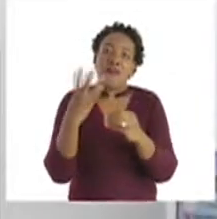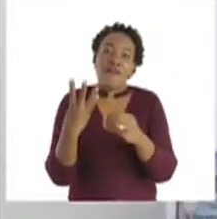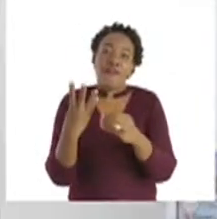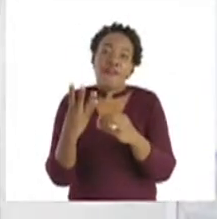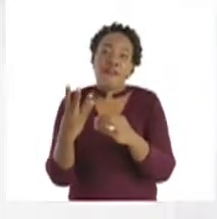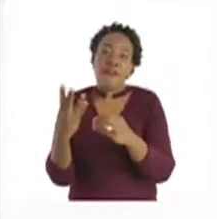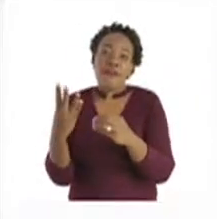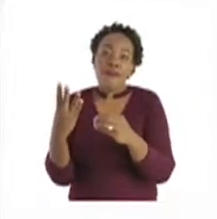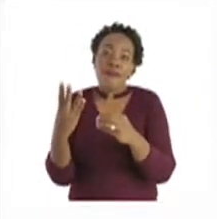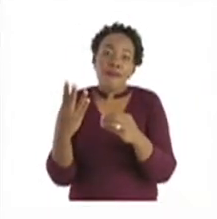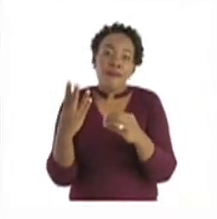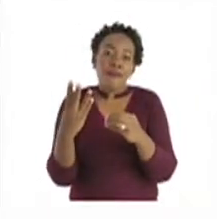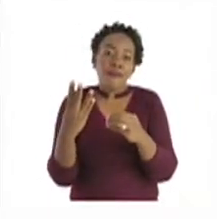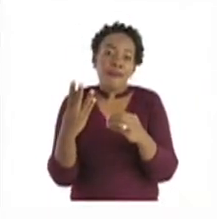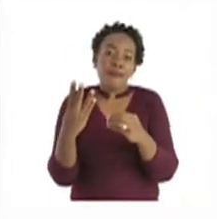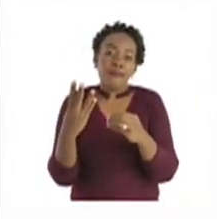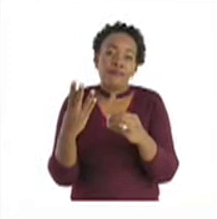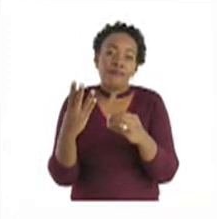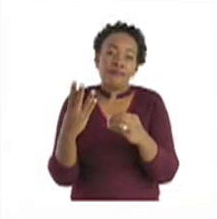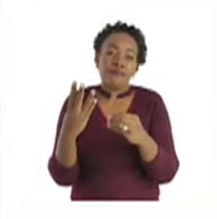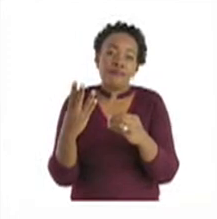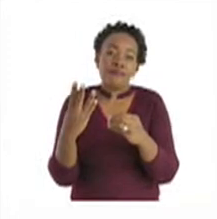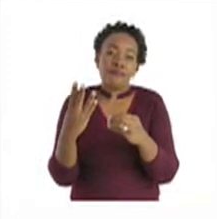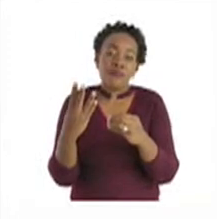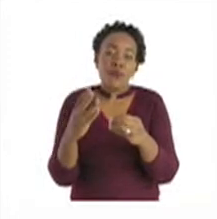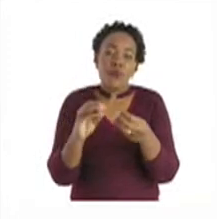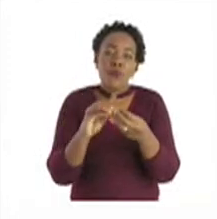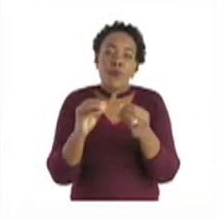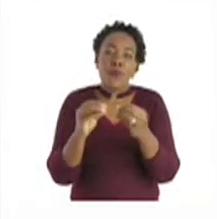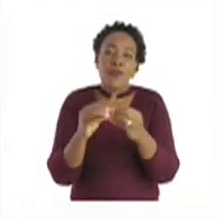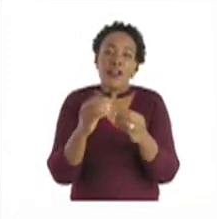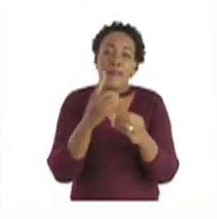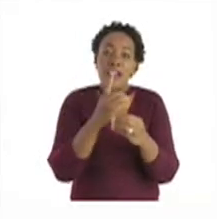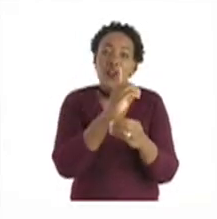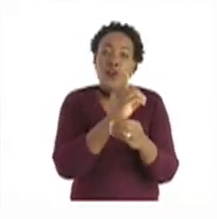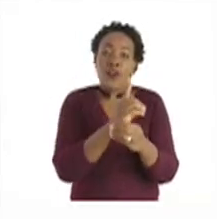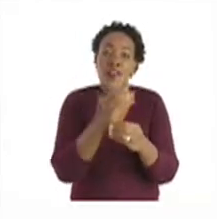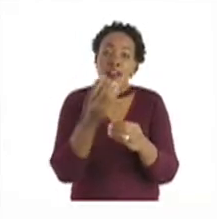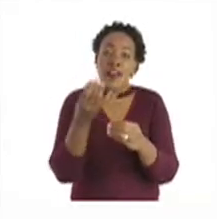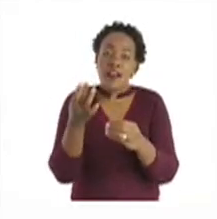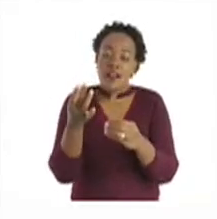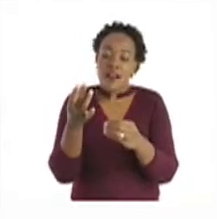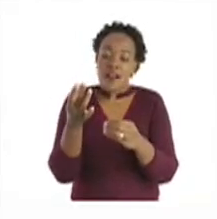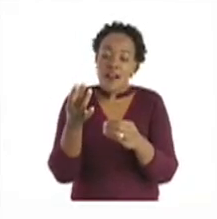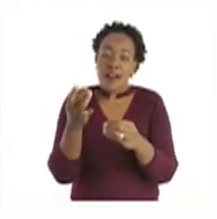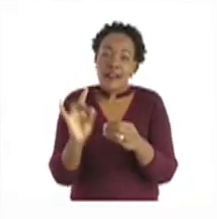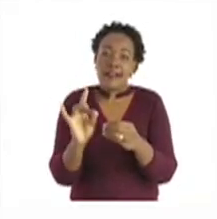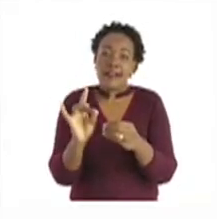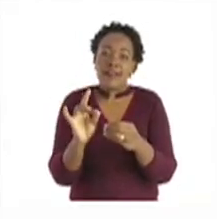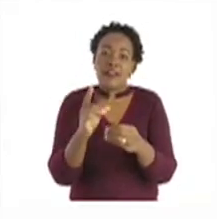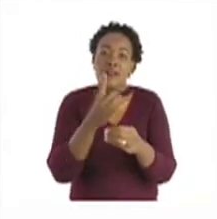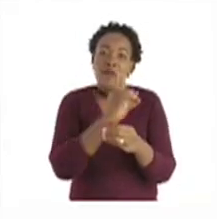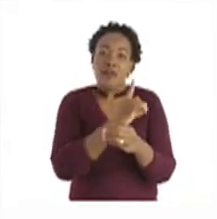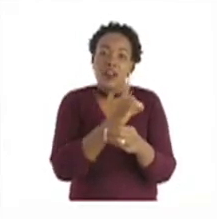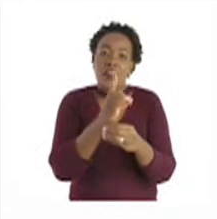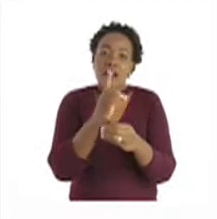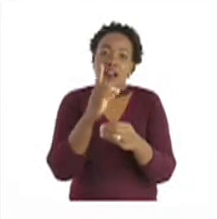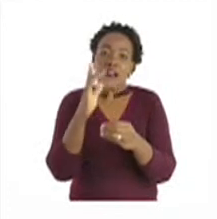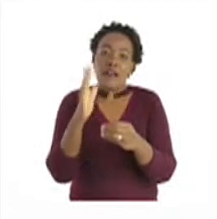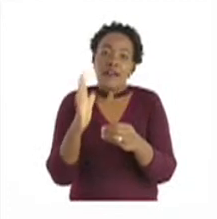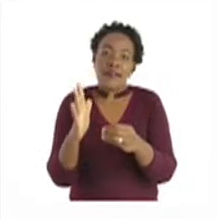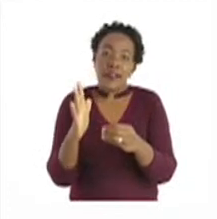We have 18, 15, we have a box,